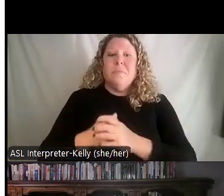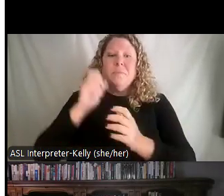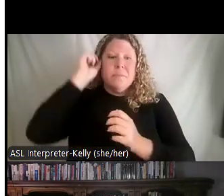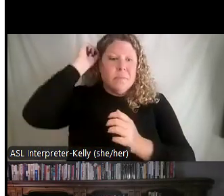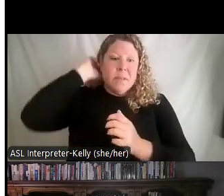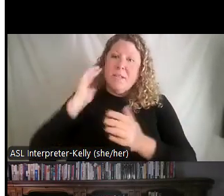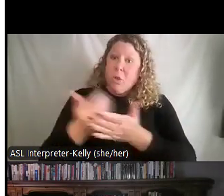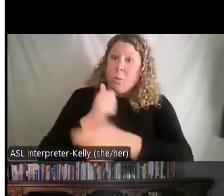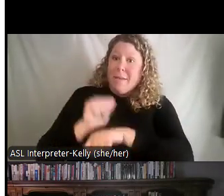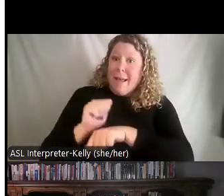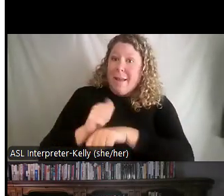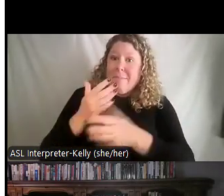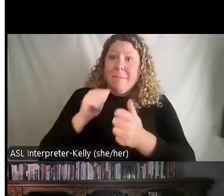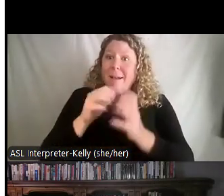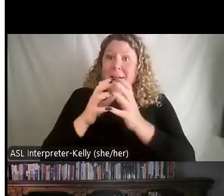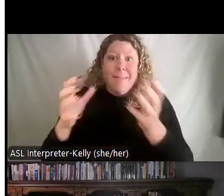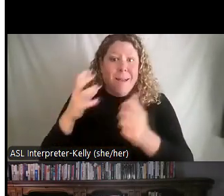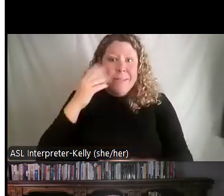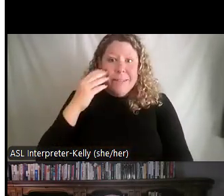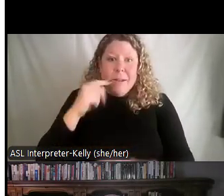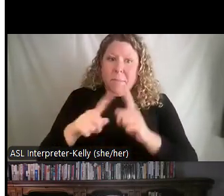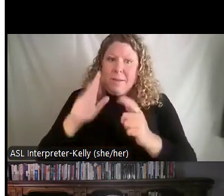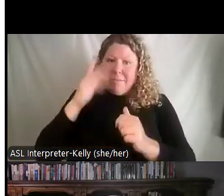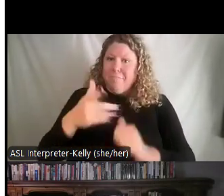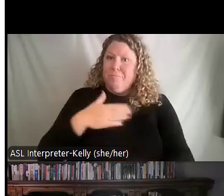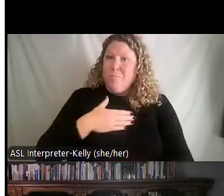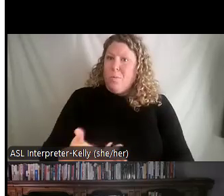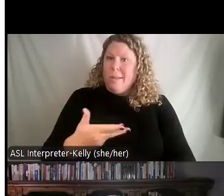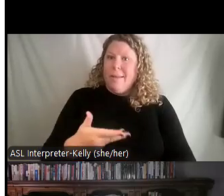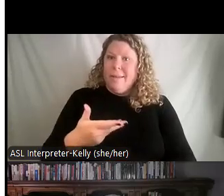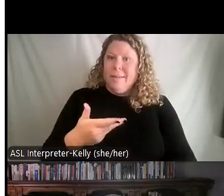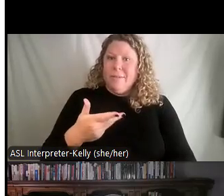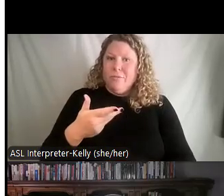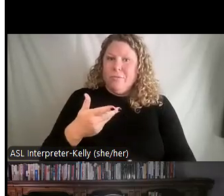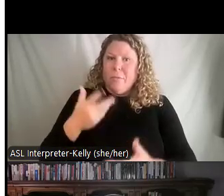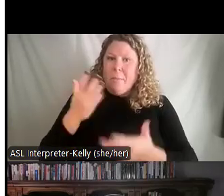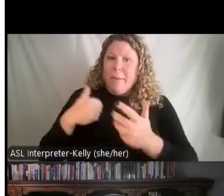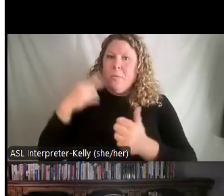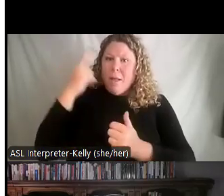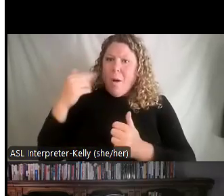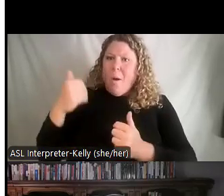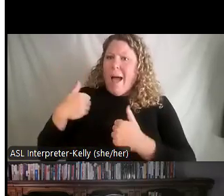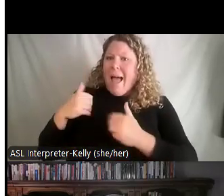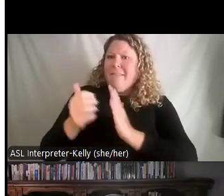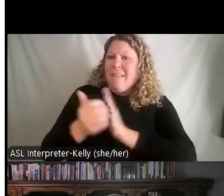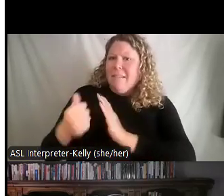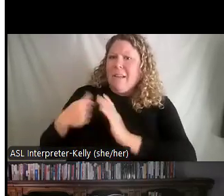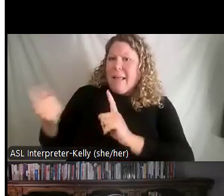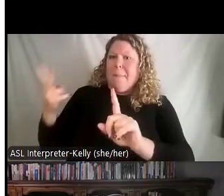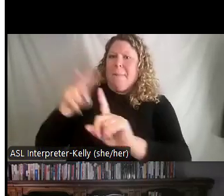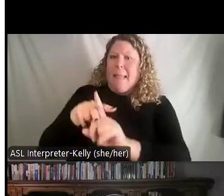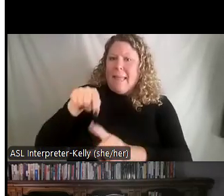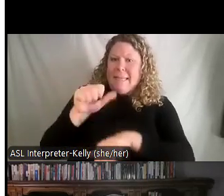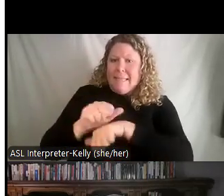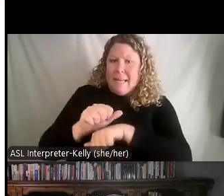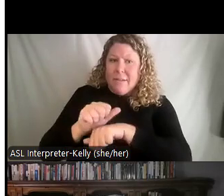new task and they don't have a lot of experience, they're willing to take it on because they might have those transferable skills that we talked about. So again, how do we